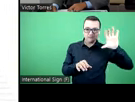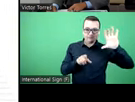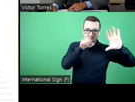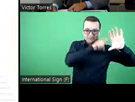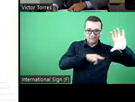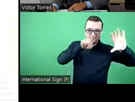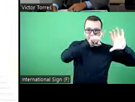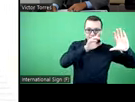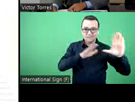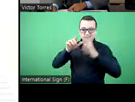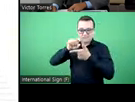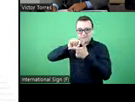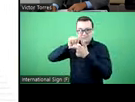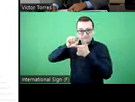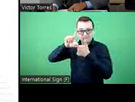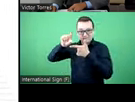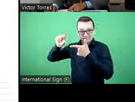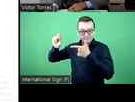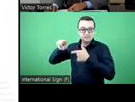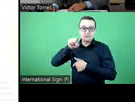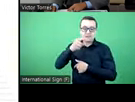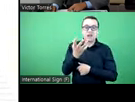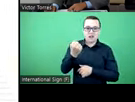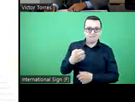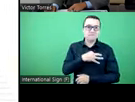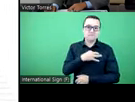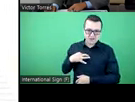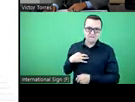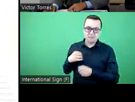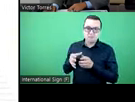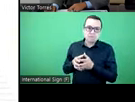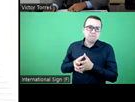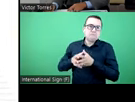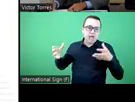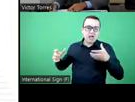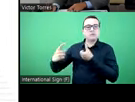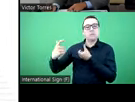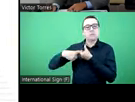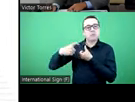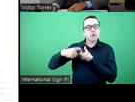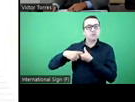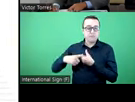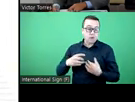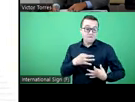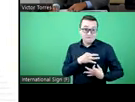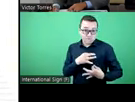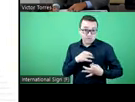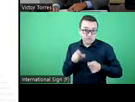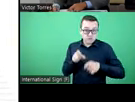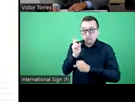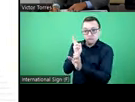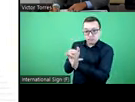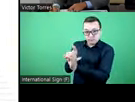privates here, and the second graph have a majority participation in what is voluntary